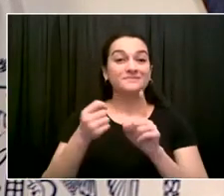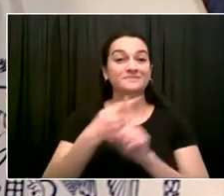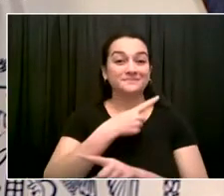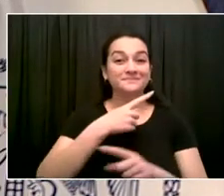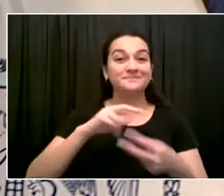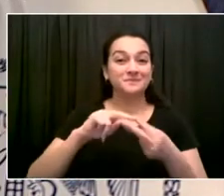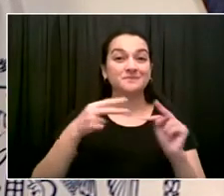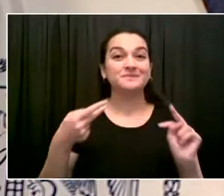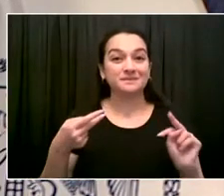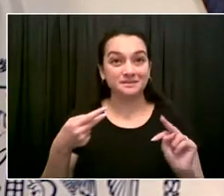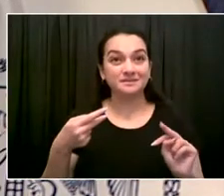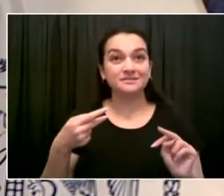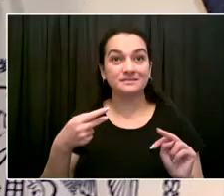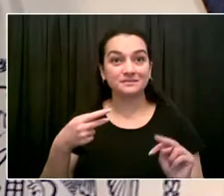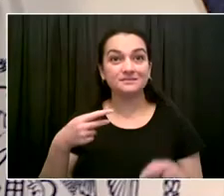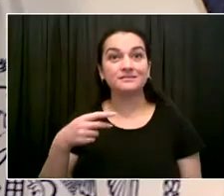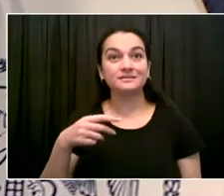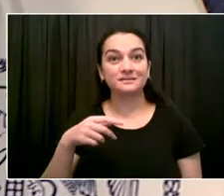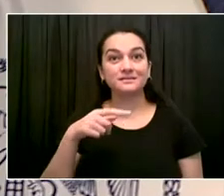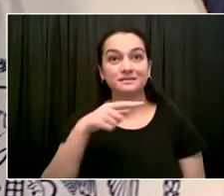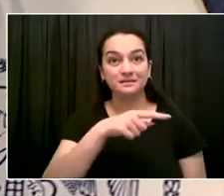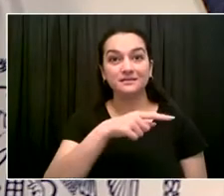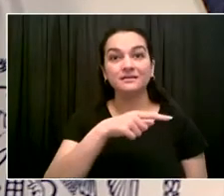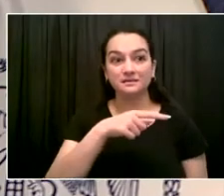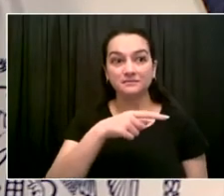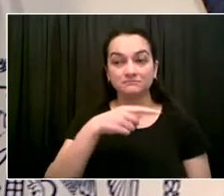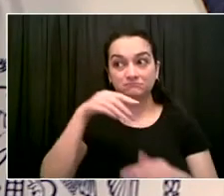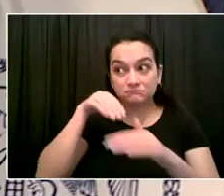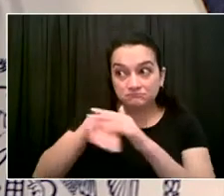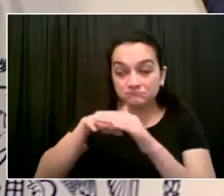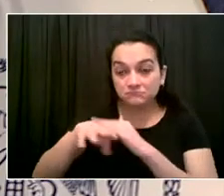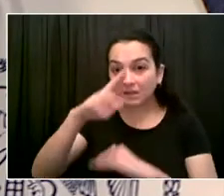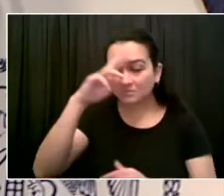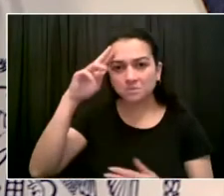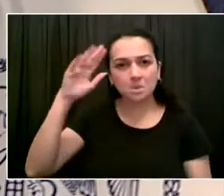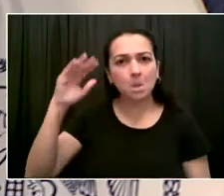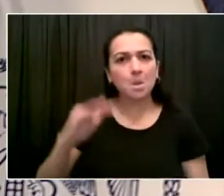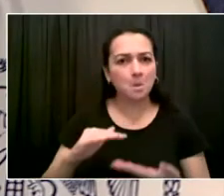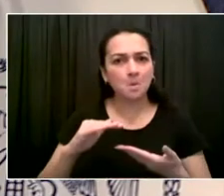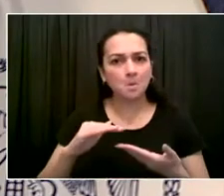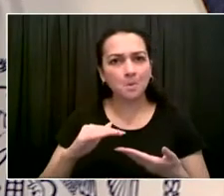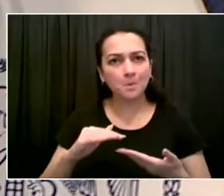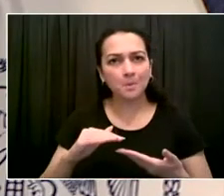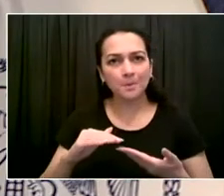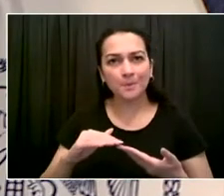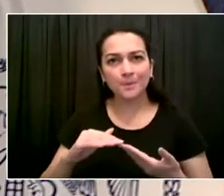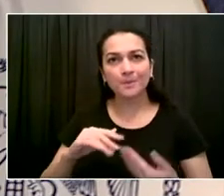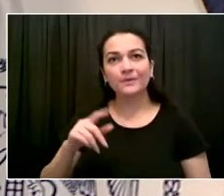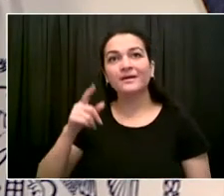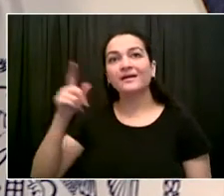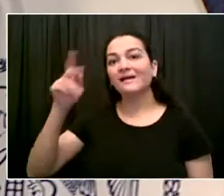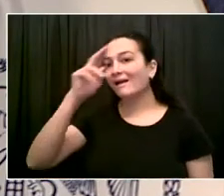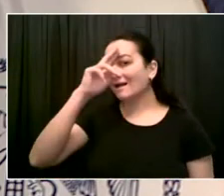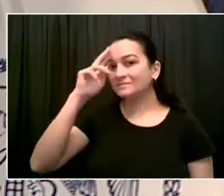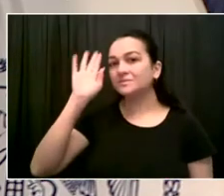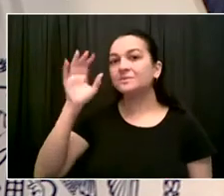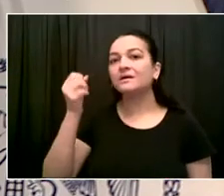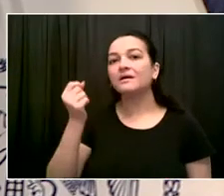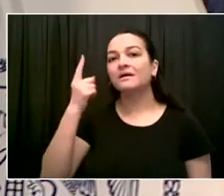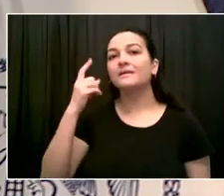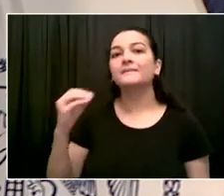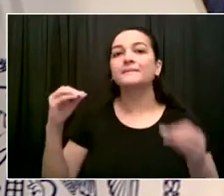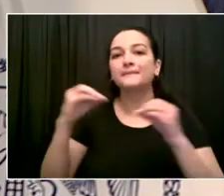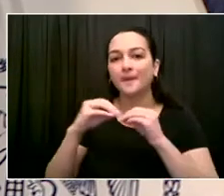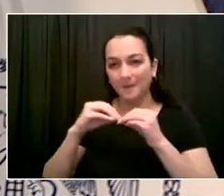cases they had very well, much better than in the past. They learned a lot. They've made a lot of adjustments. So we're watching the human